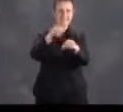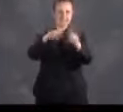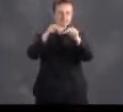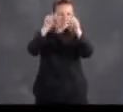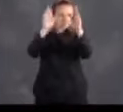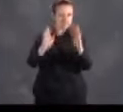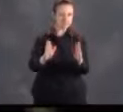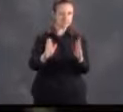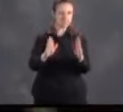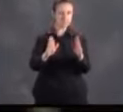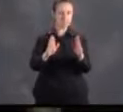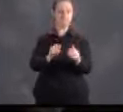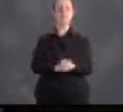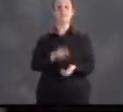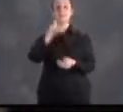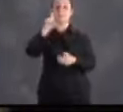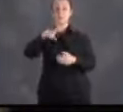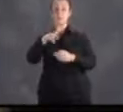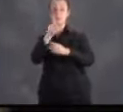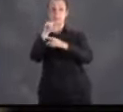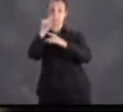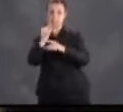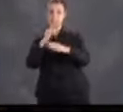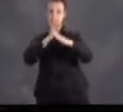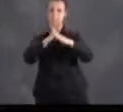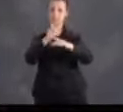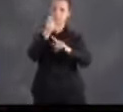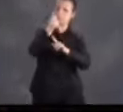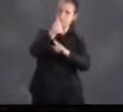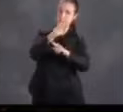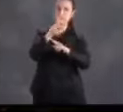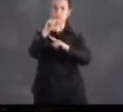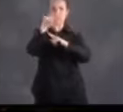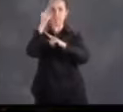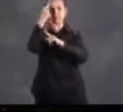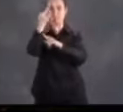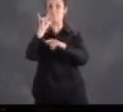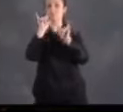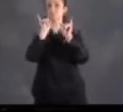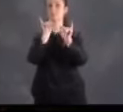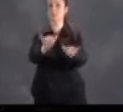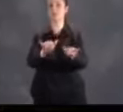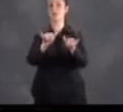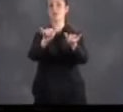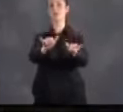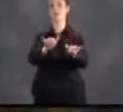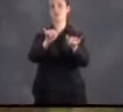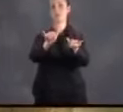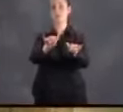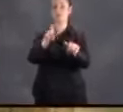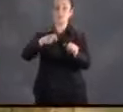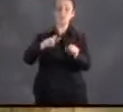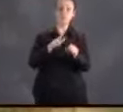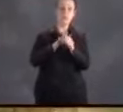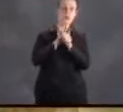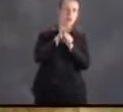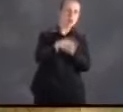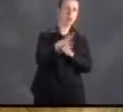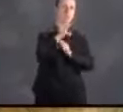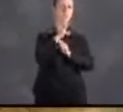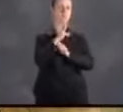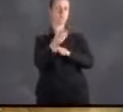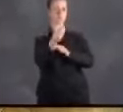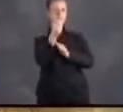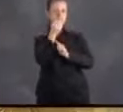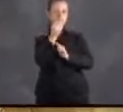yourself inside your dwelling, not just a kit for going, but a kit for staying. In addition to ample